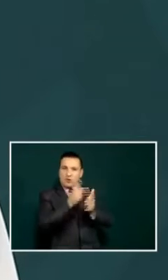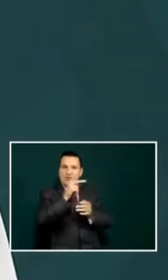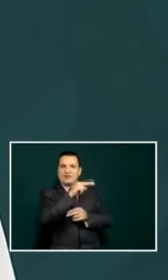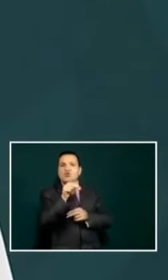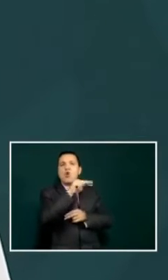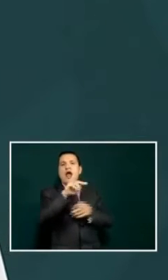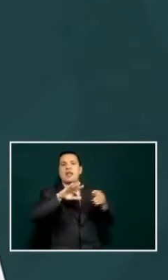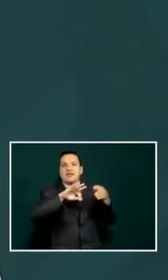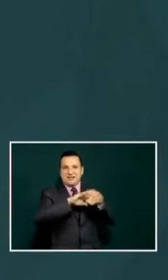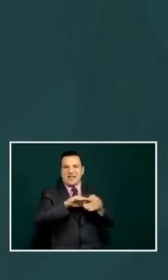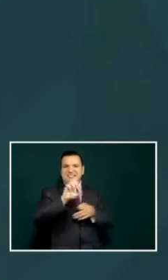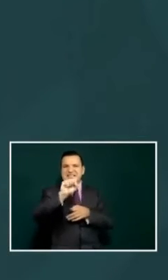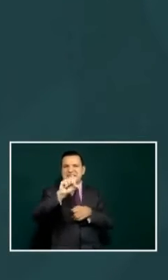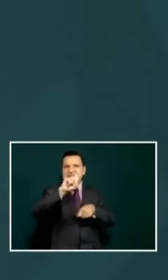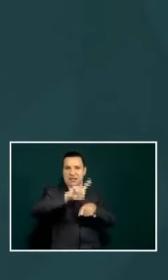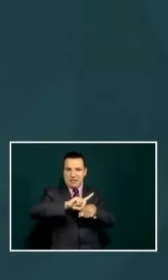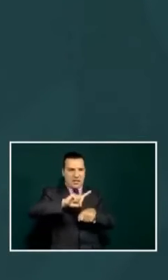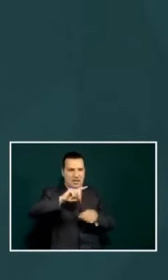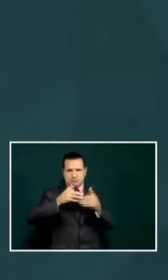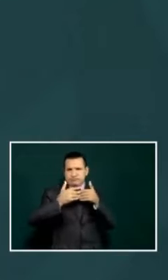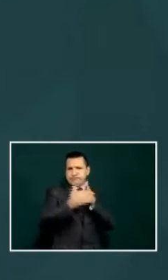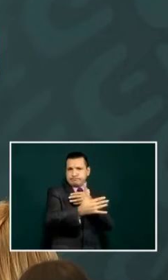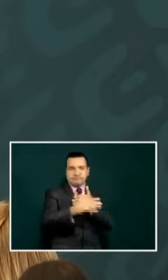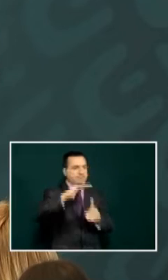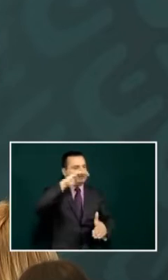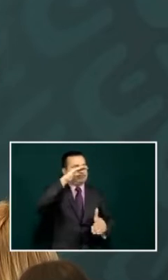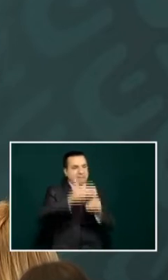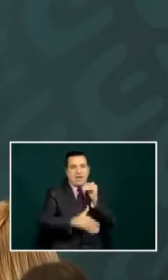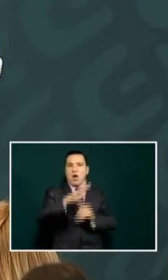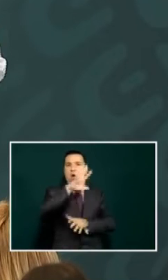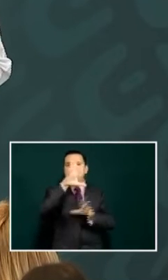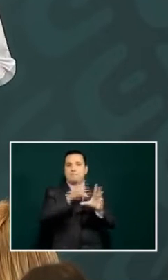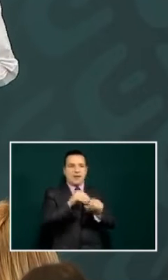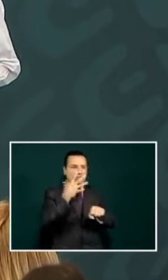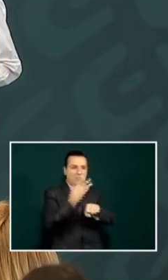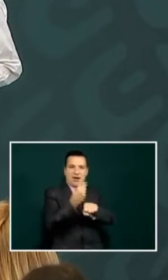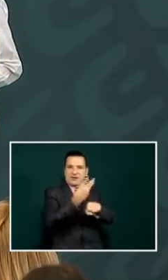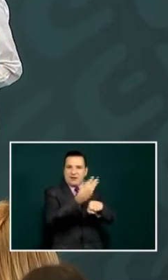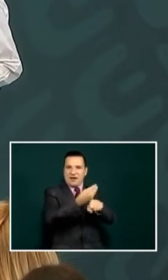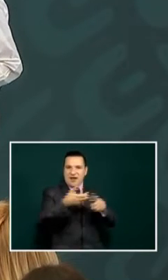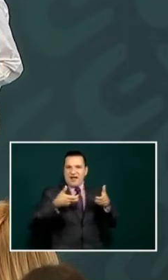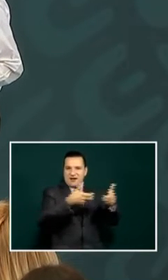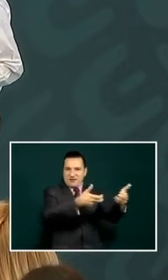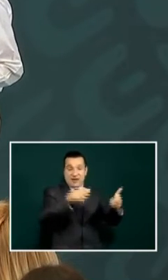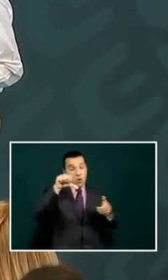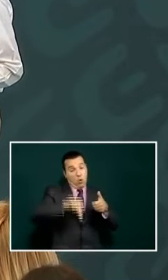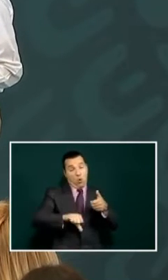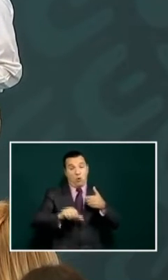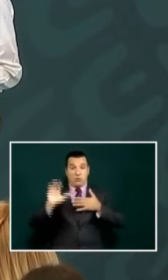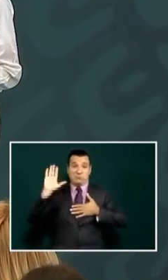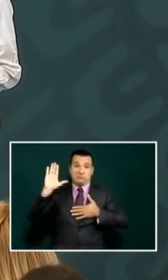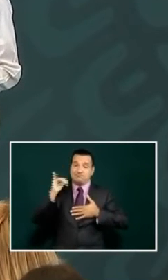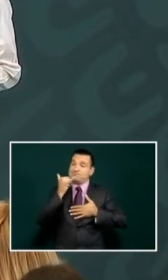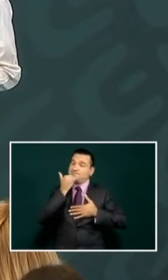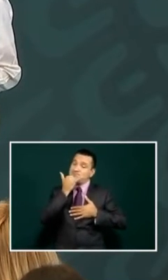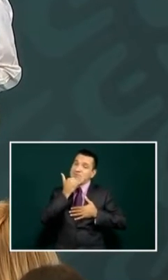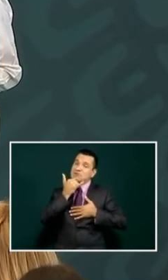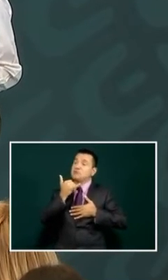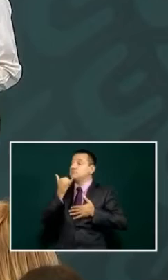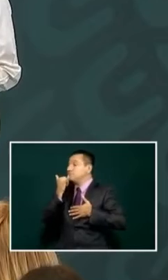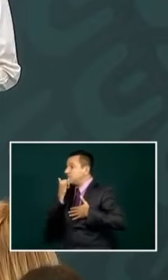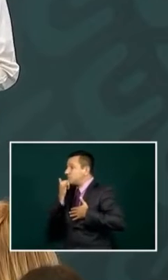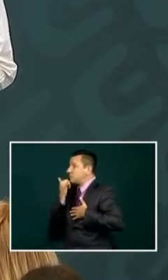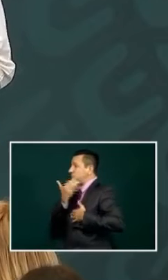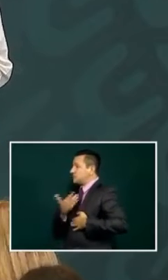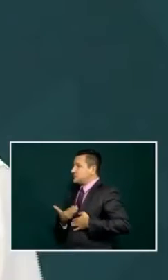resolve the problems so that we could we would have like to finish what we